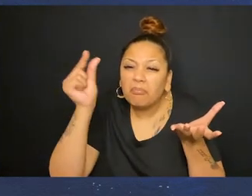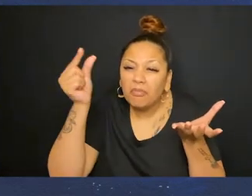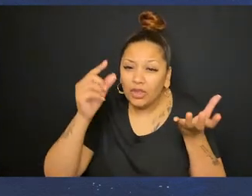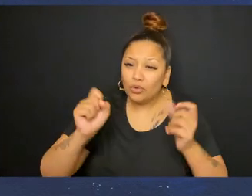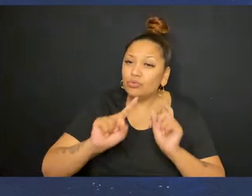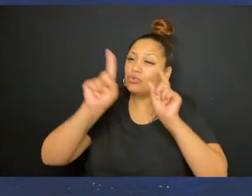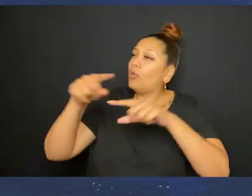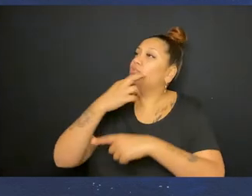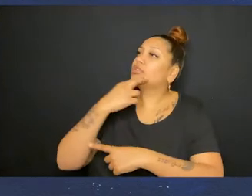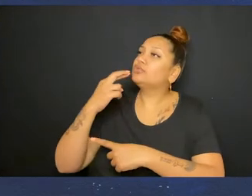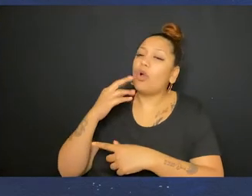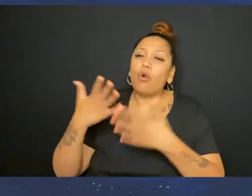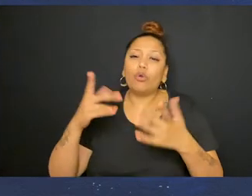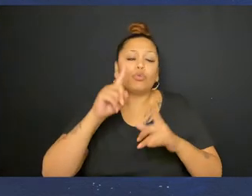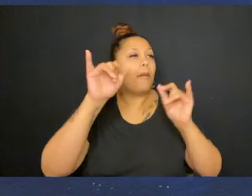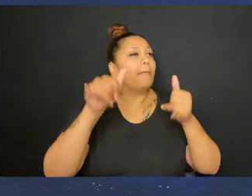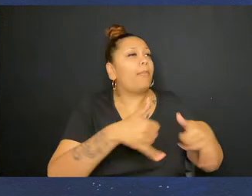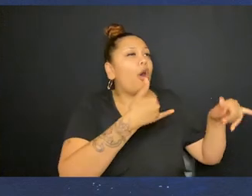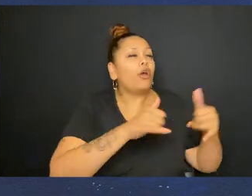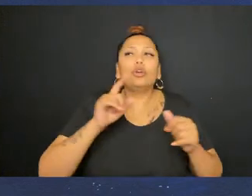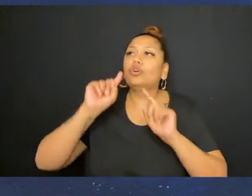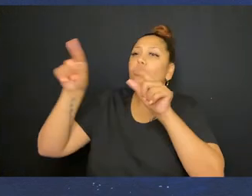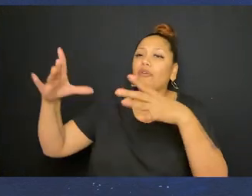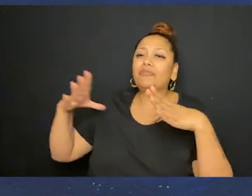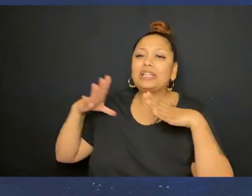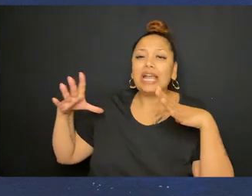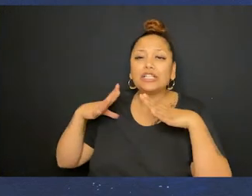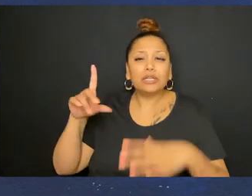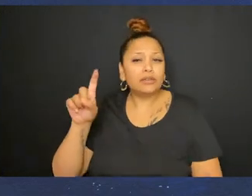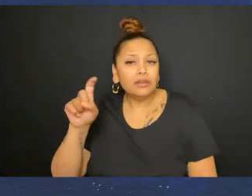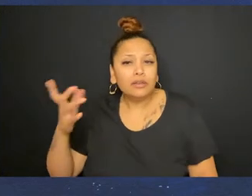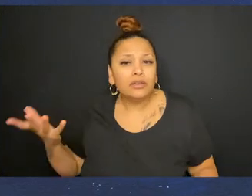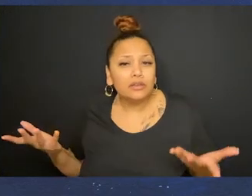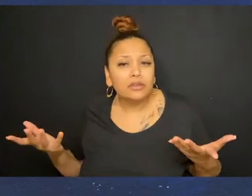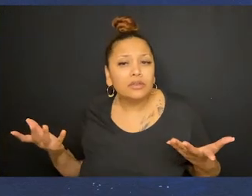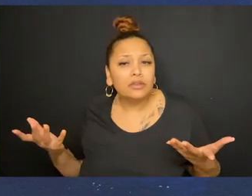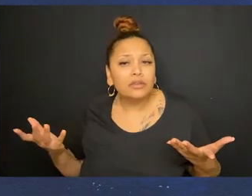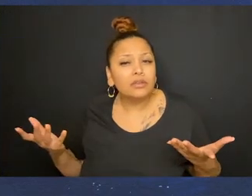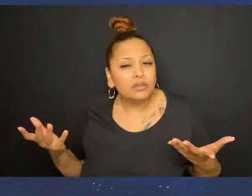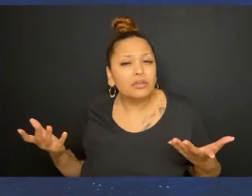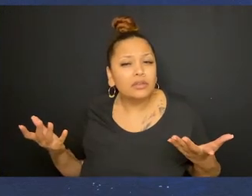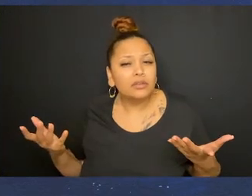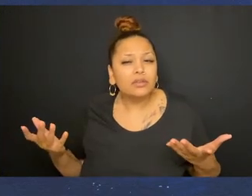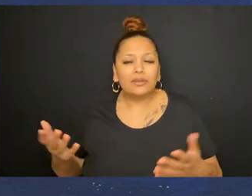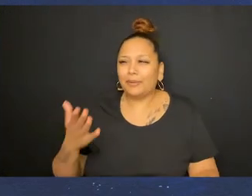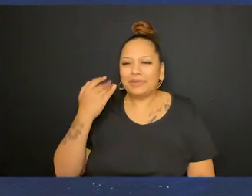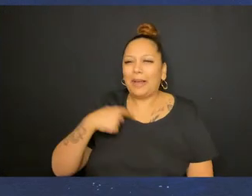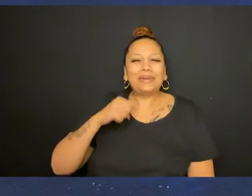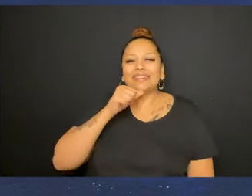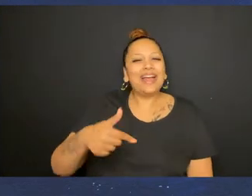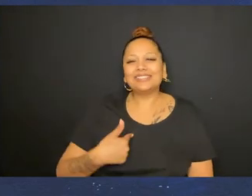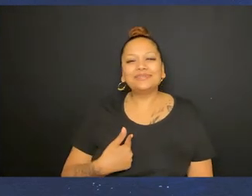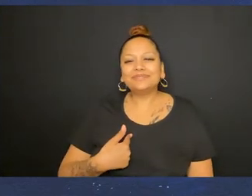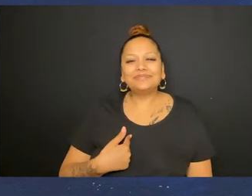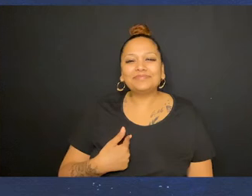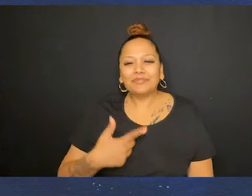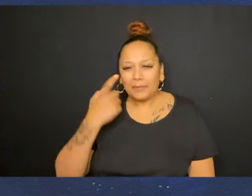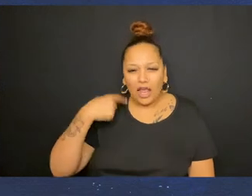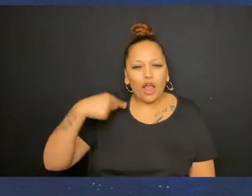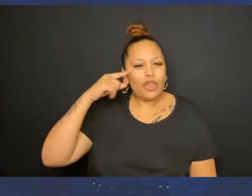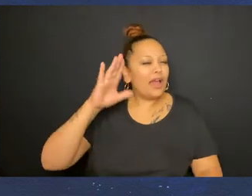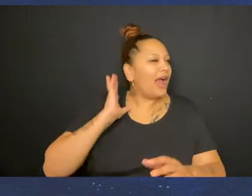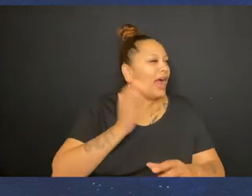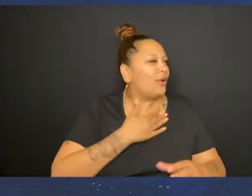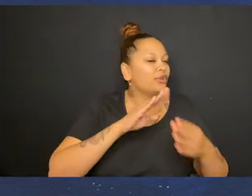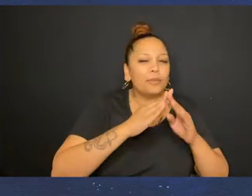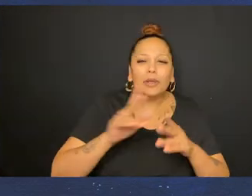so that you can go to a restaurant or to a party or on vacation? Because I'm not. And I just